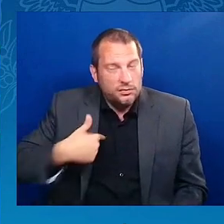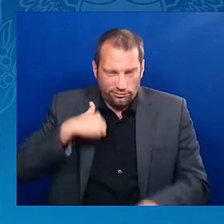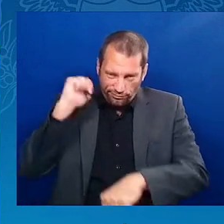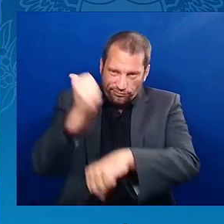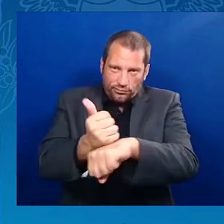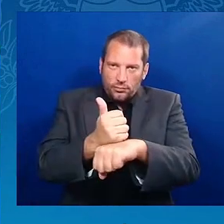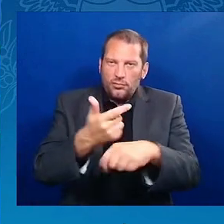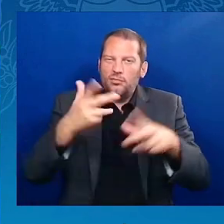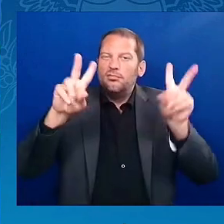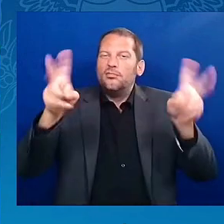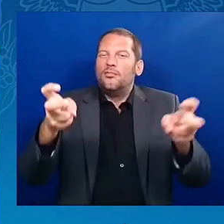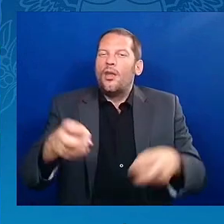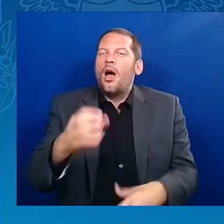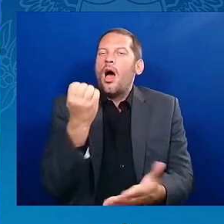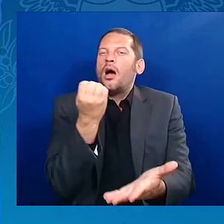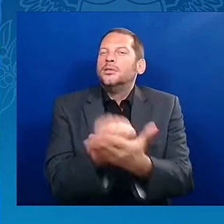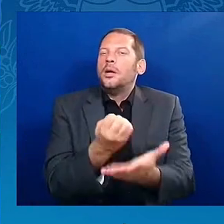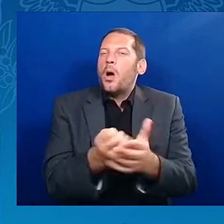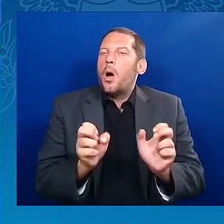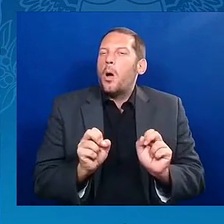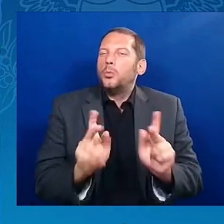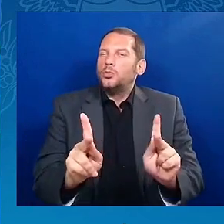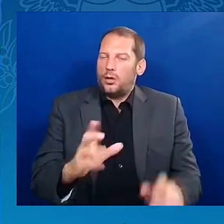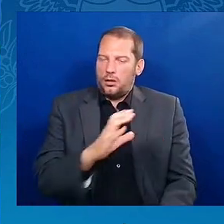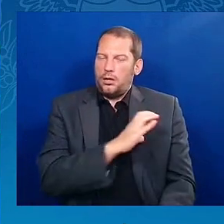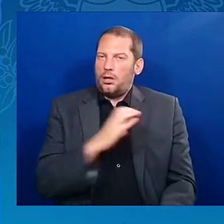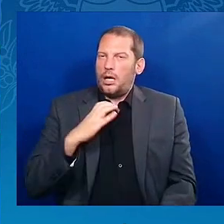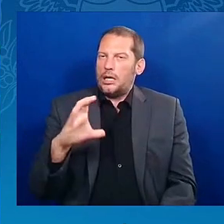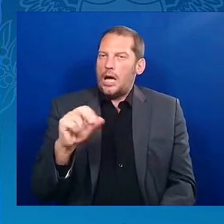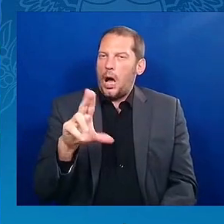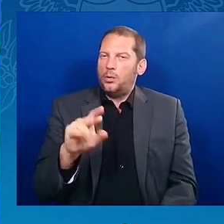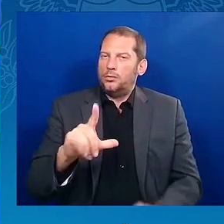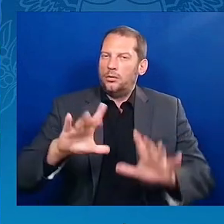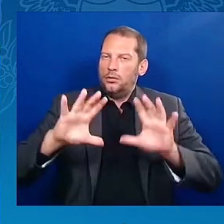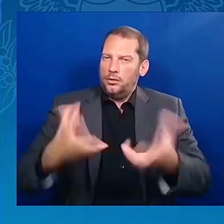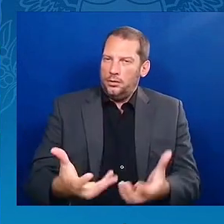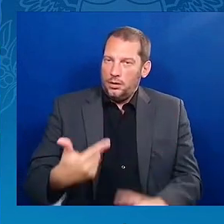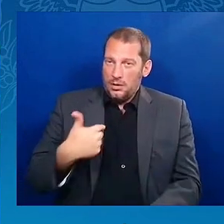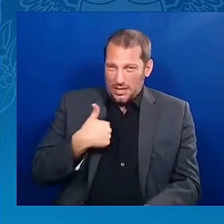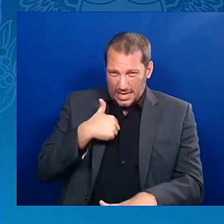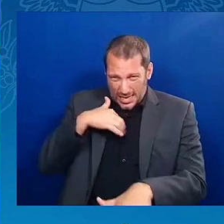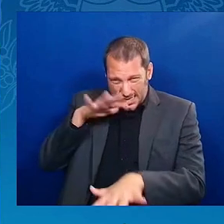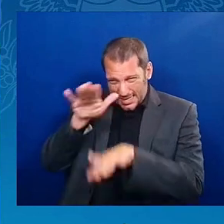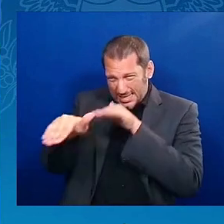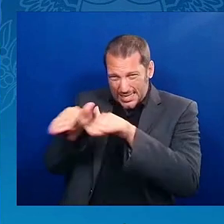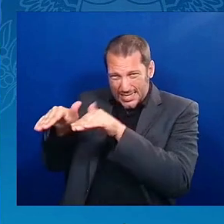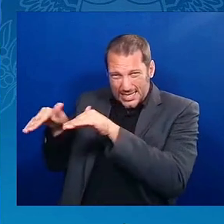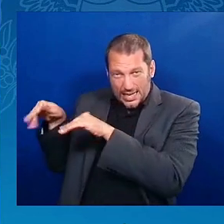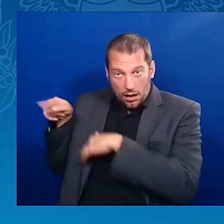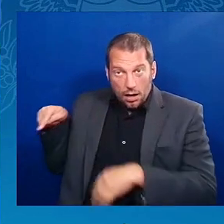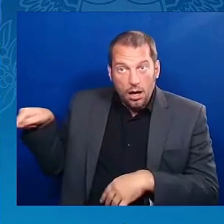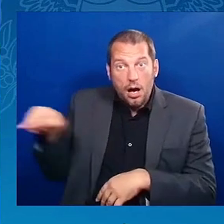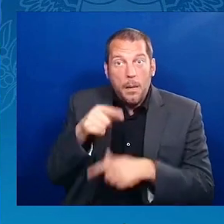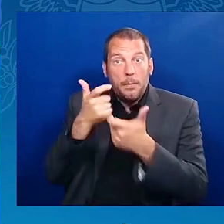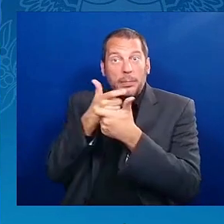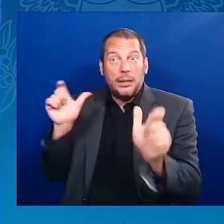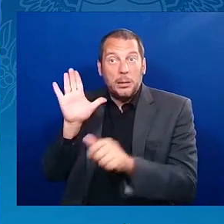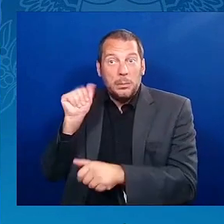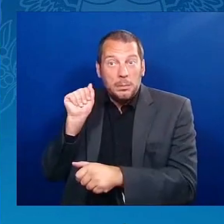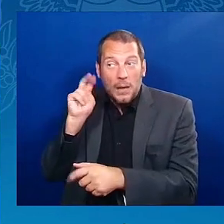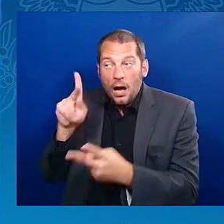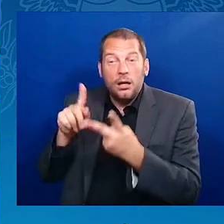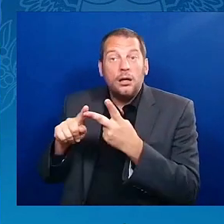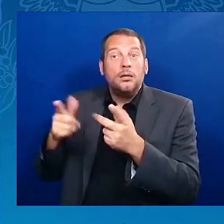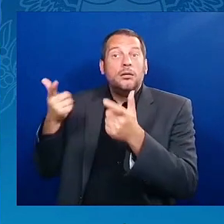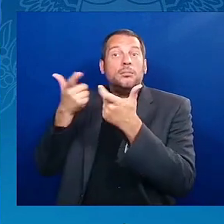to invest private equity into community banks. And we're on track to getting three billion more dollars